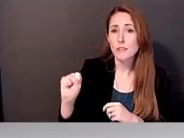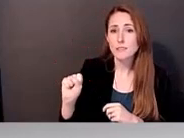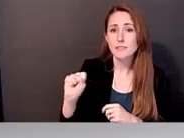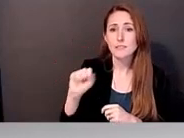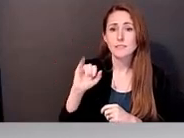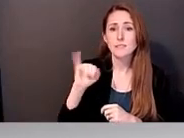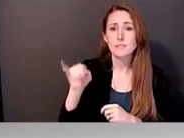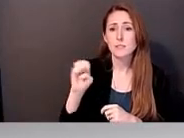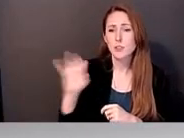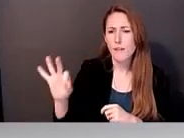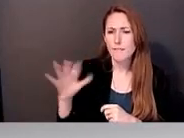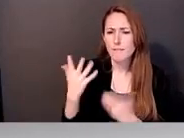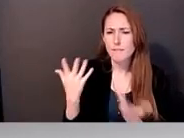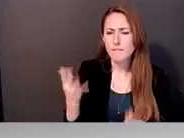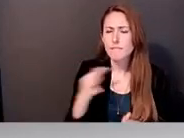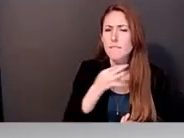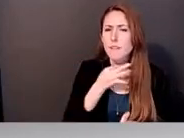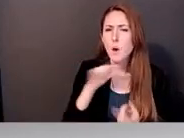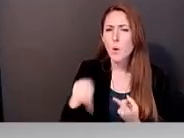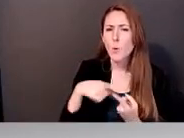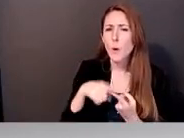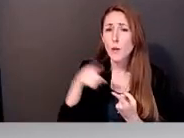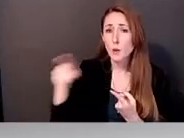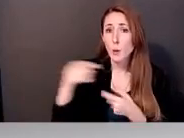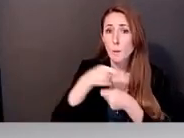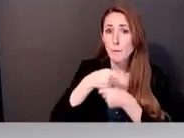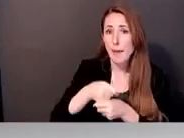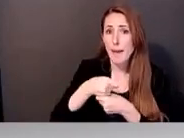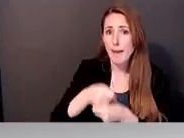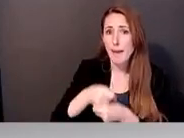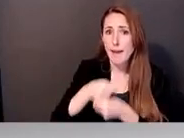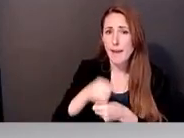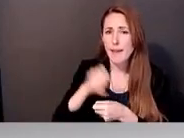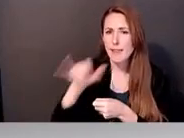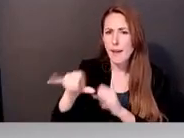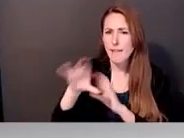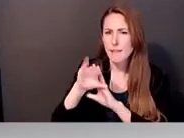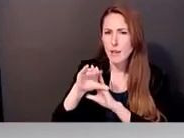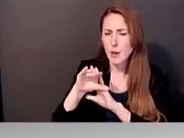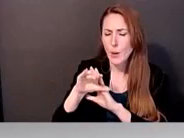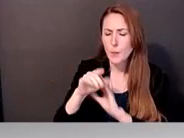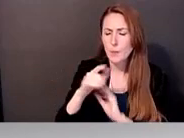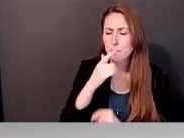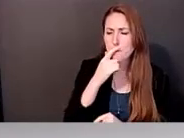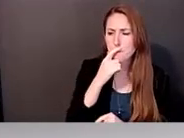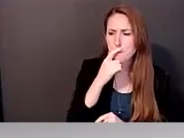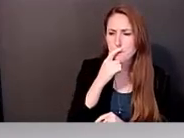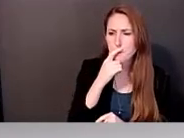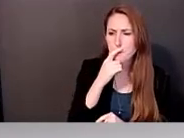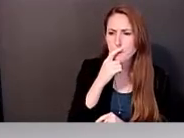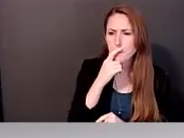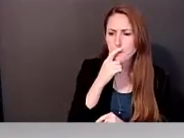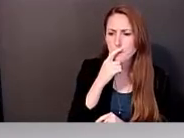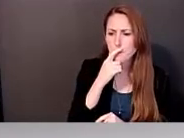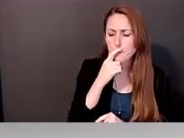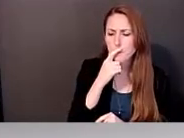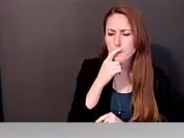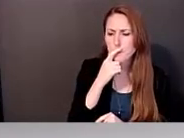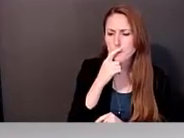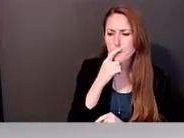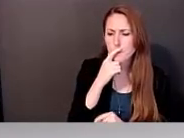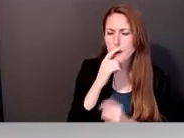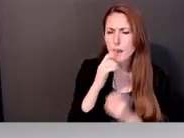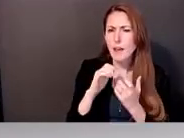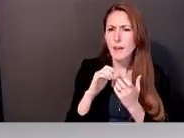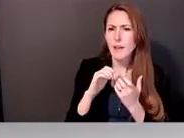when you made the video, right, what were ways that you were hoping to be able to measure its